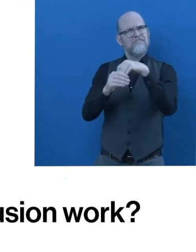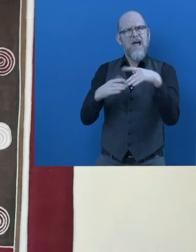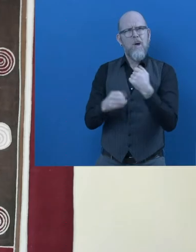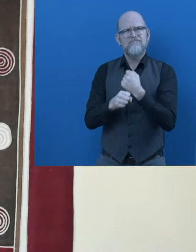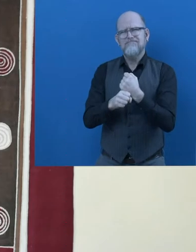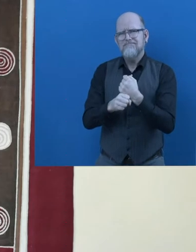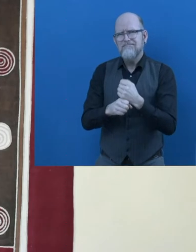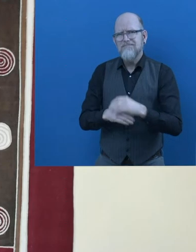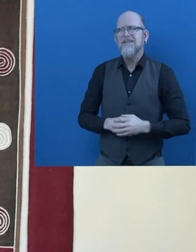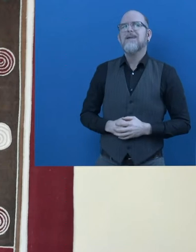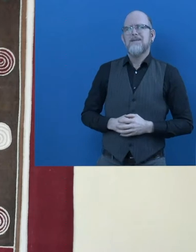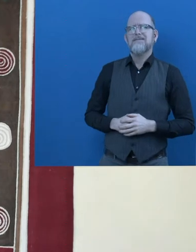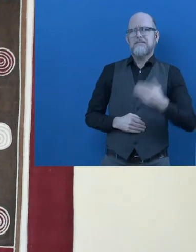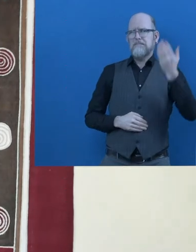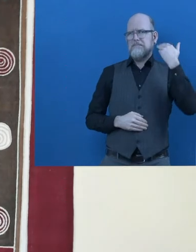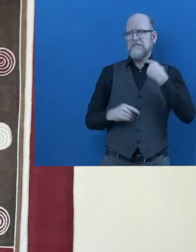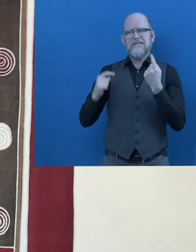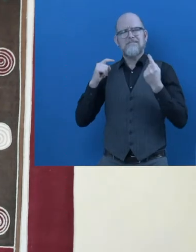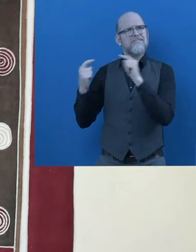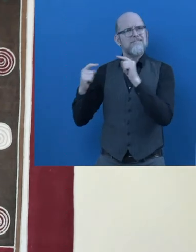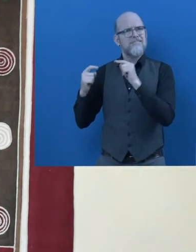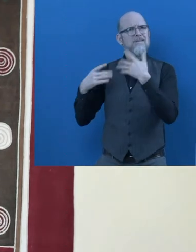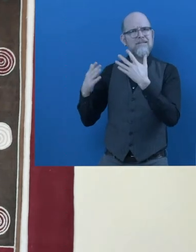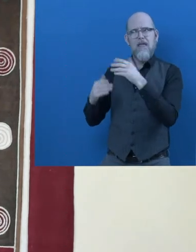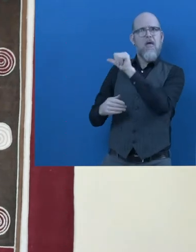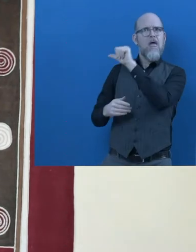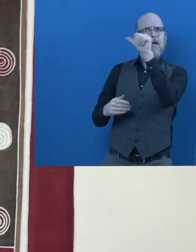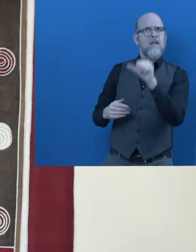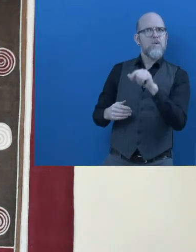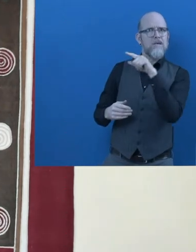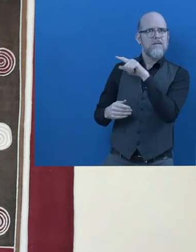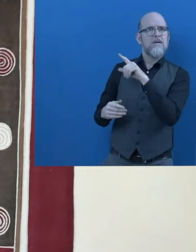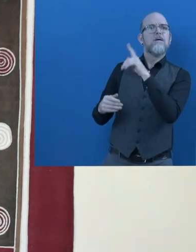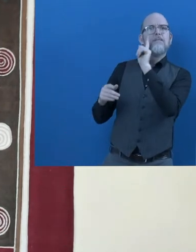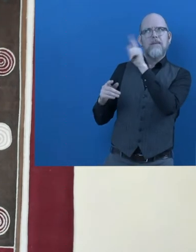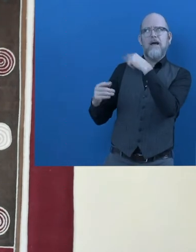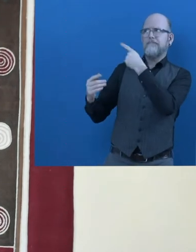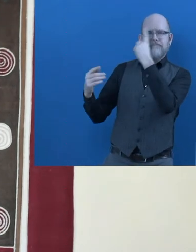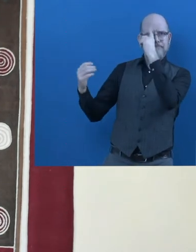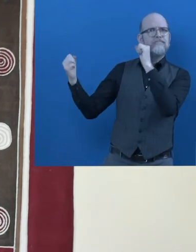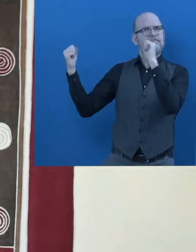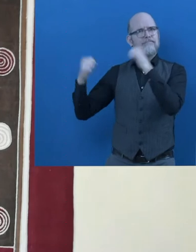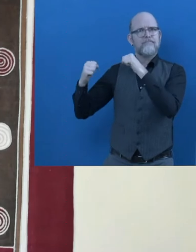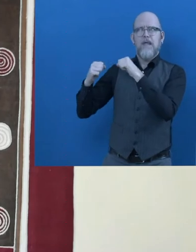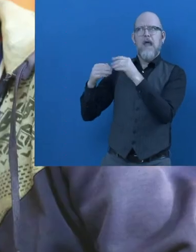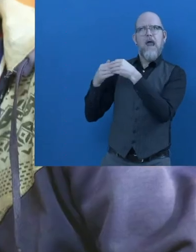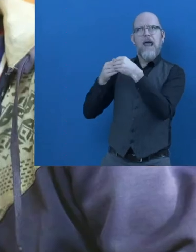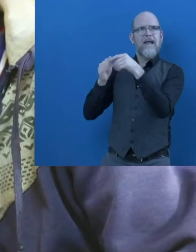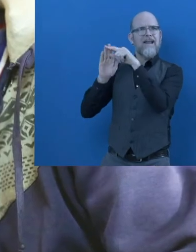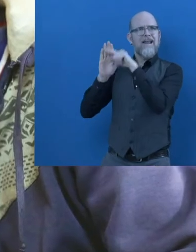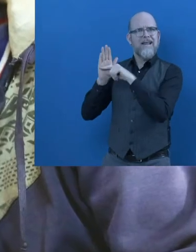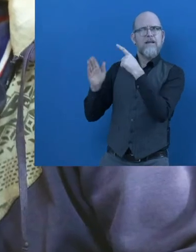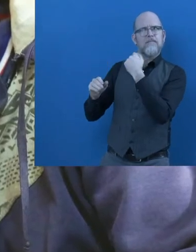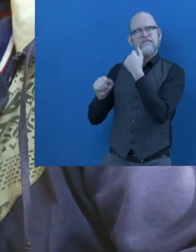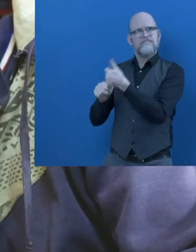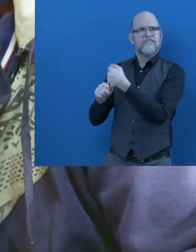So, after the discussion with the Federal Activist Agency, it was agreed that there should be some kind of guideline or manual that